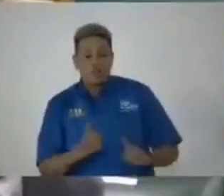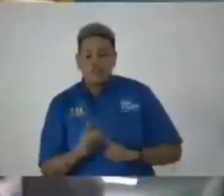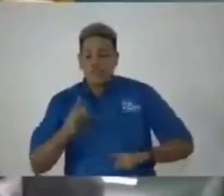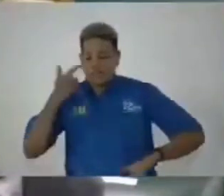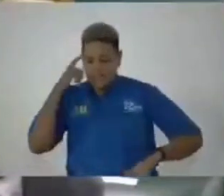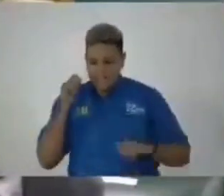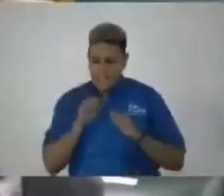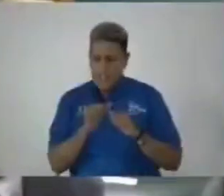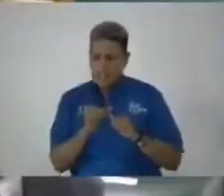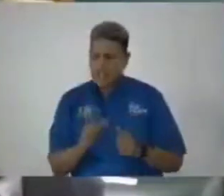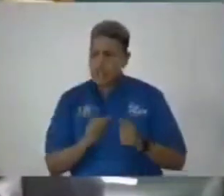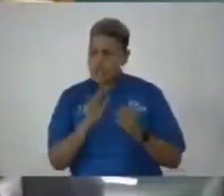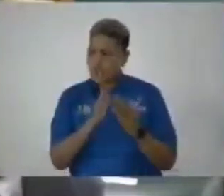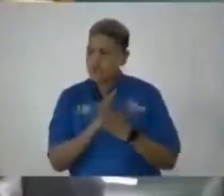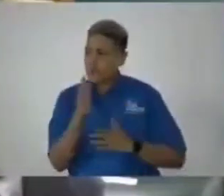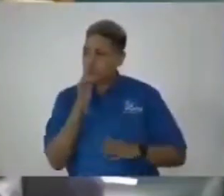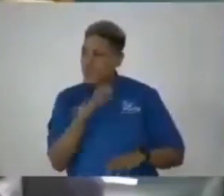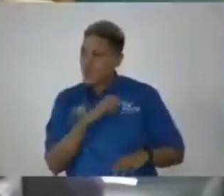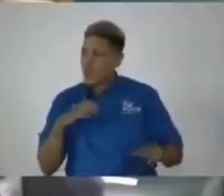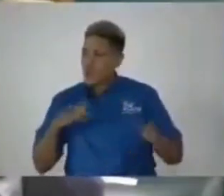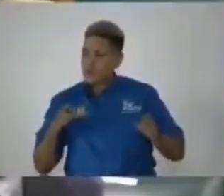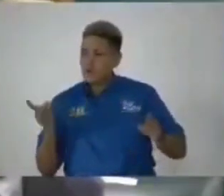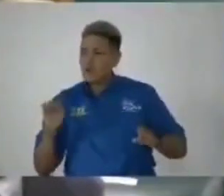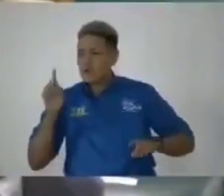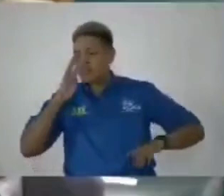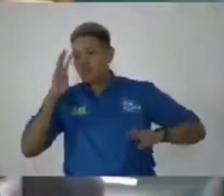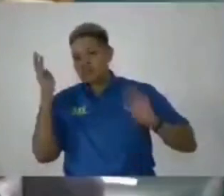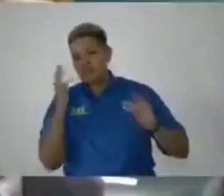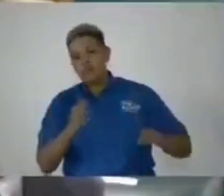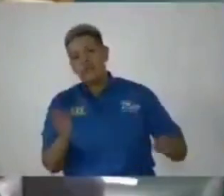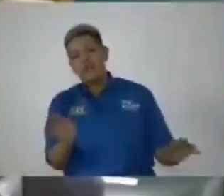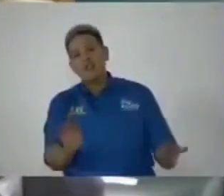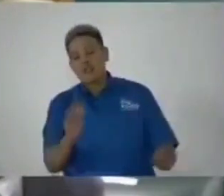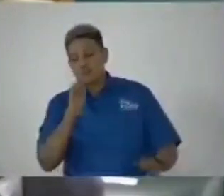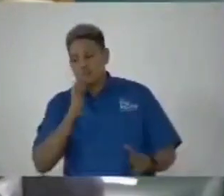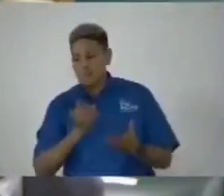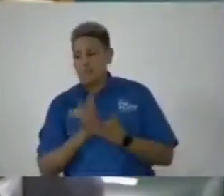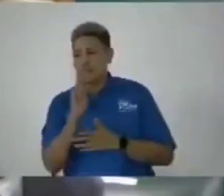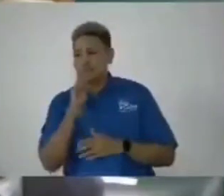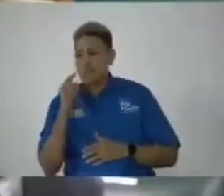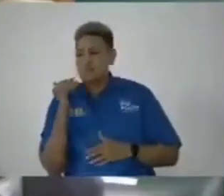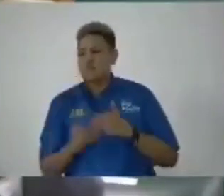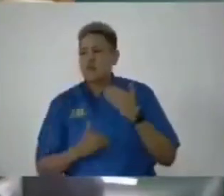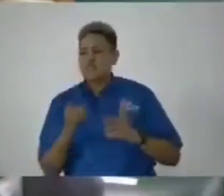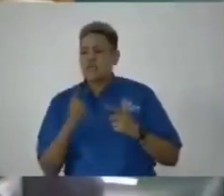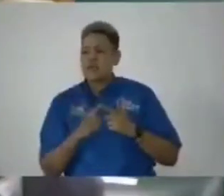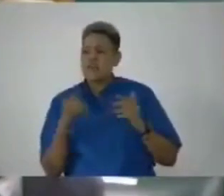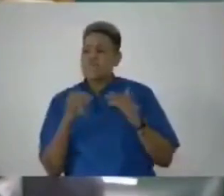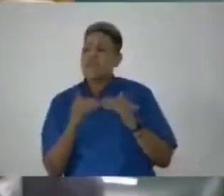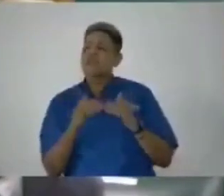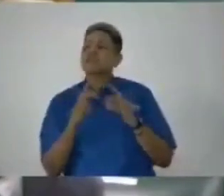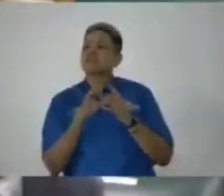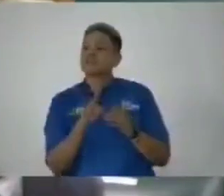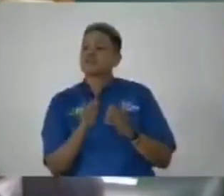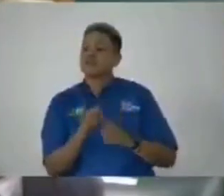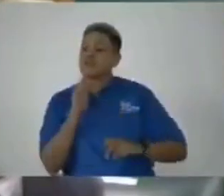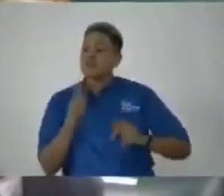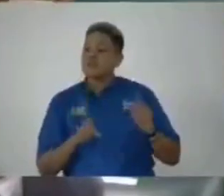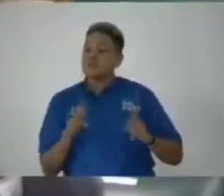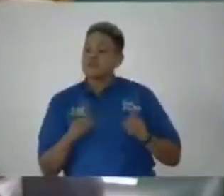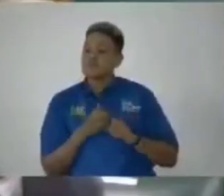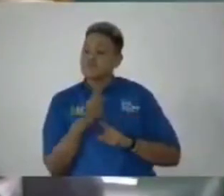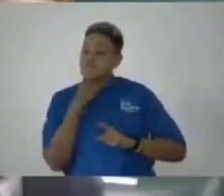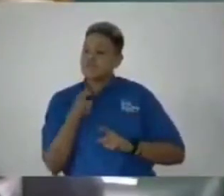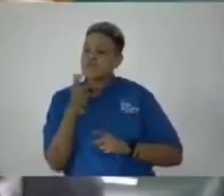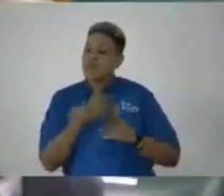continuing approach by the Commission where it disregards the rights and due process and fairness associated with persons that they are